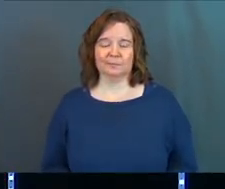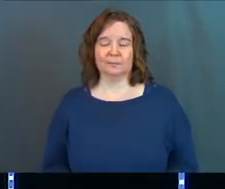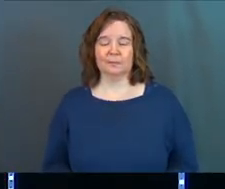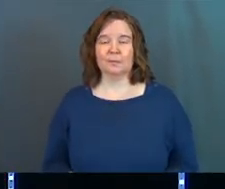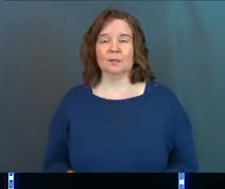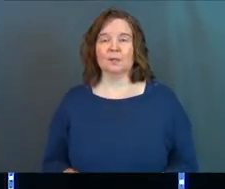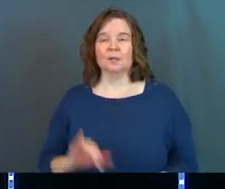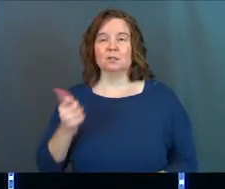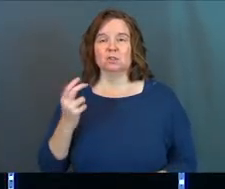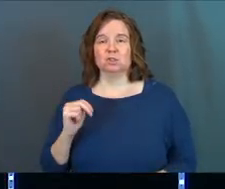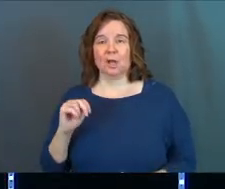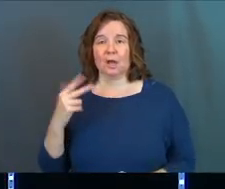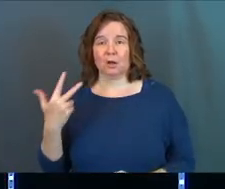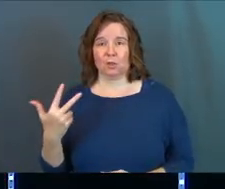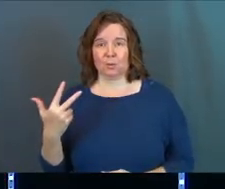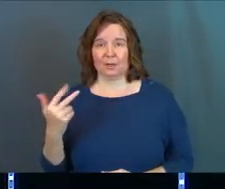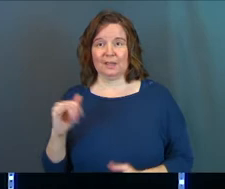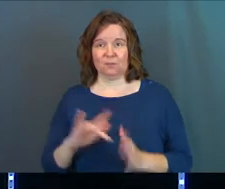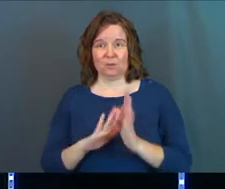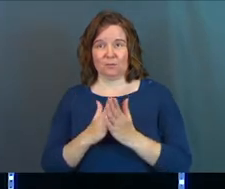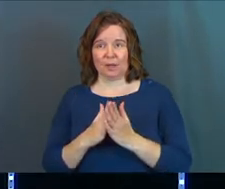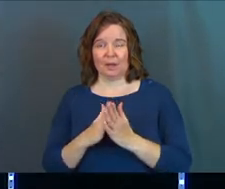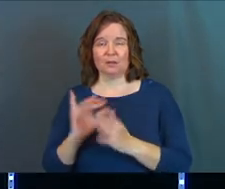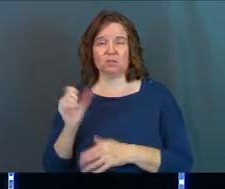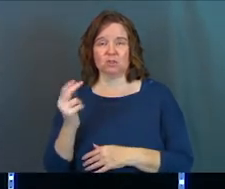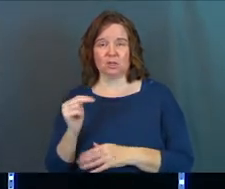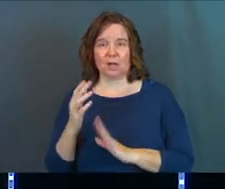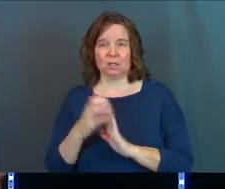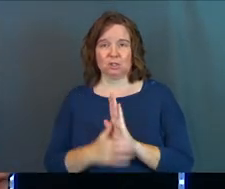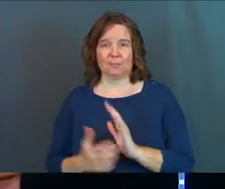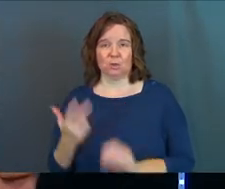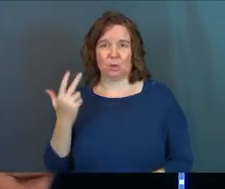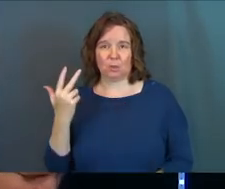We're going to go to John chapter 3. If you've got your Bibles, go to John chapter 3.